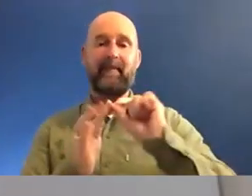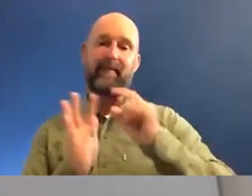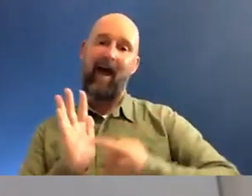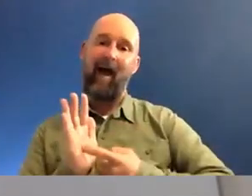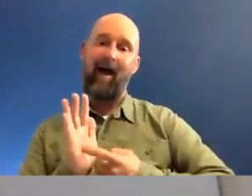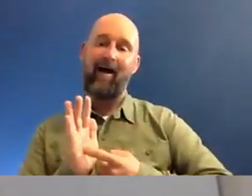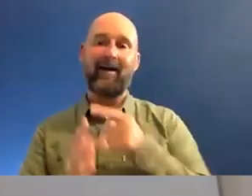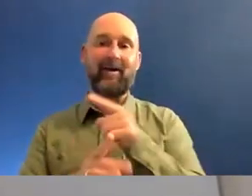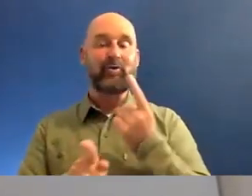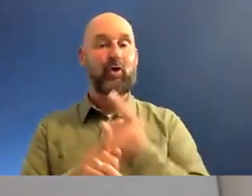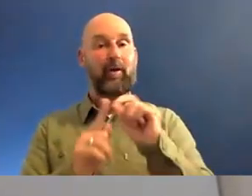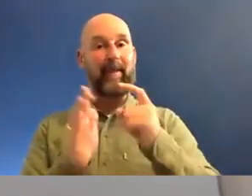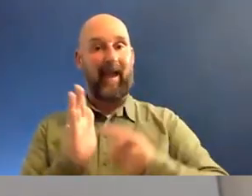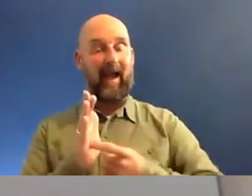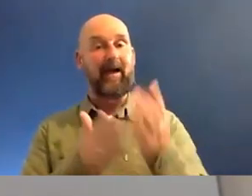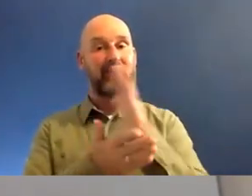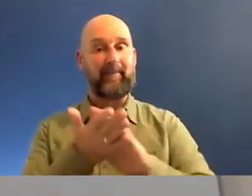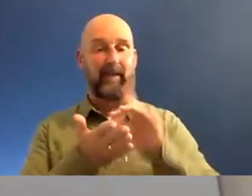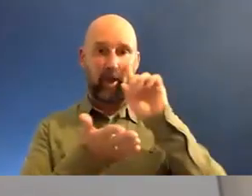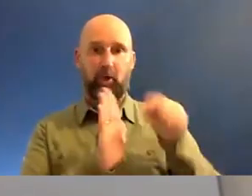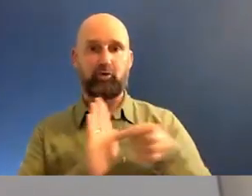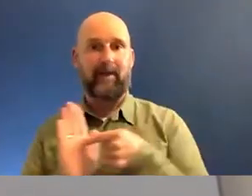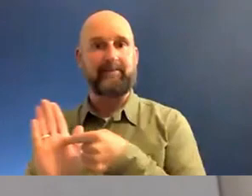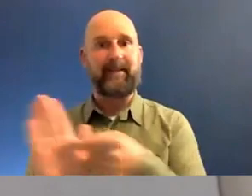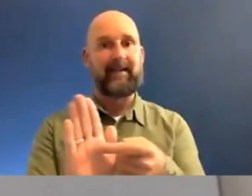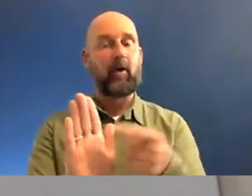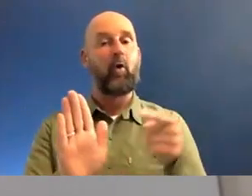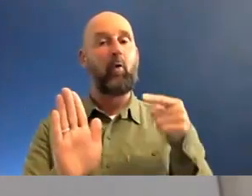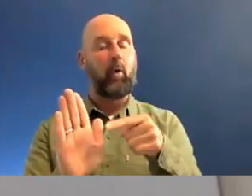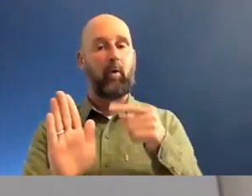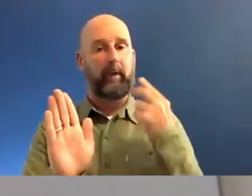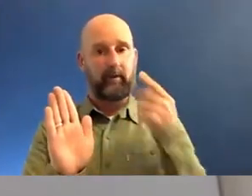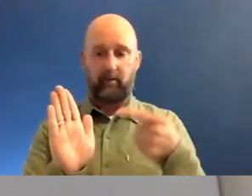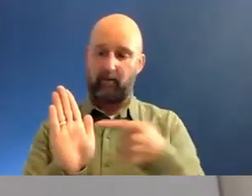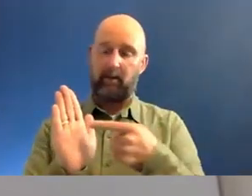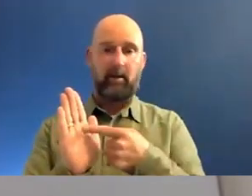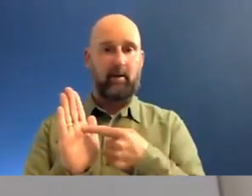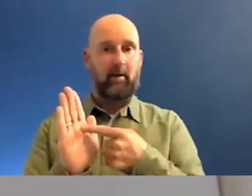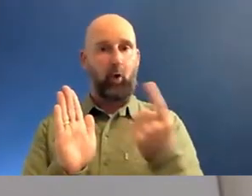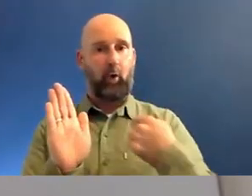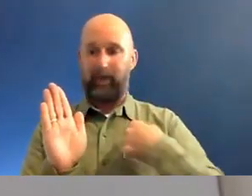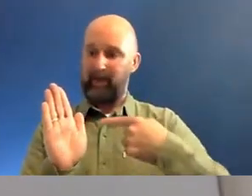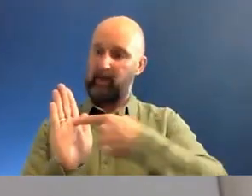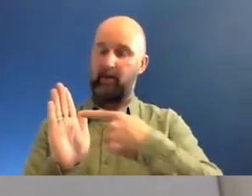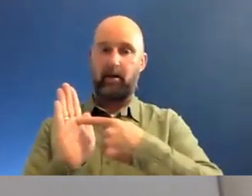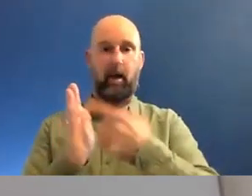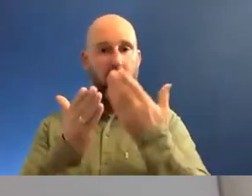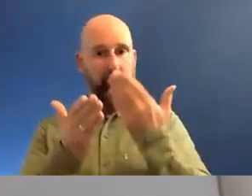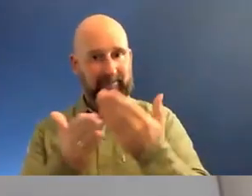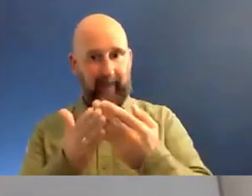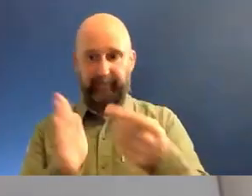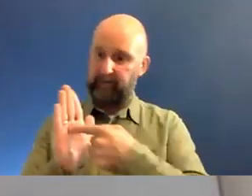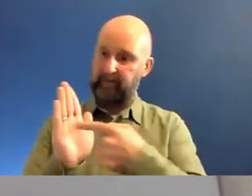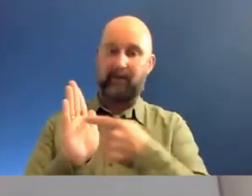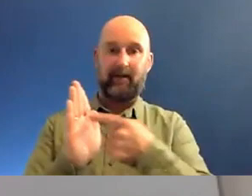want to talk PR, you're talking about transmitting what we truly stand for, the heart and soul of who we are as Muslims. That is